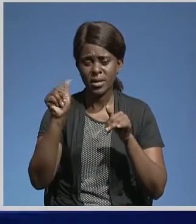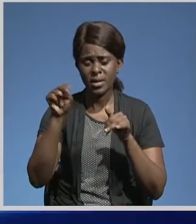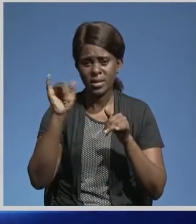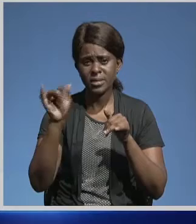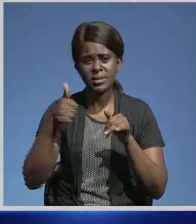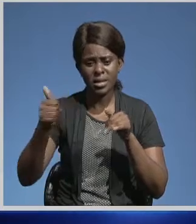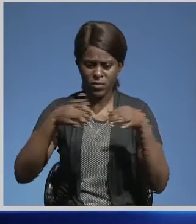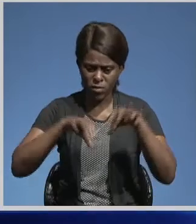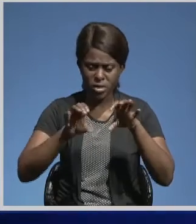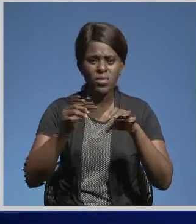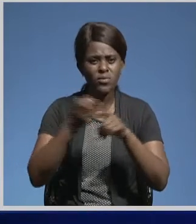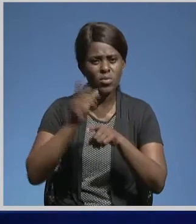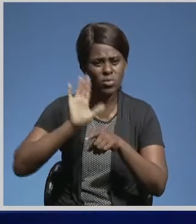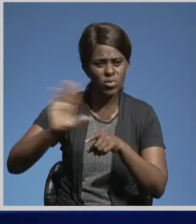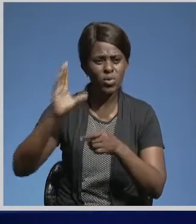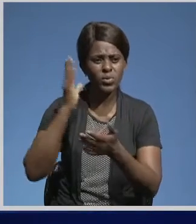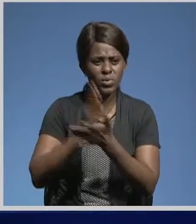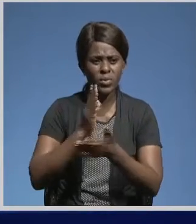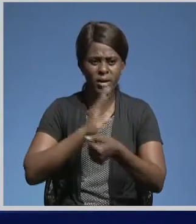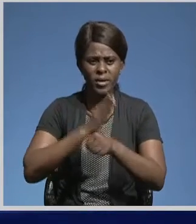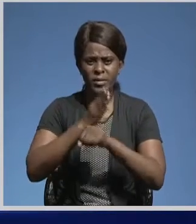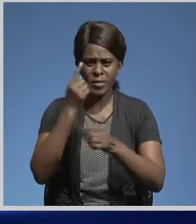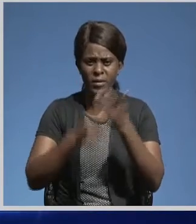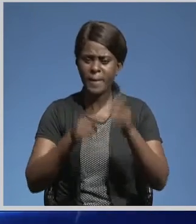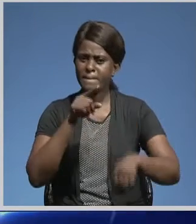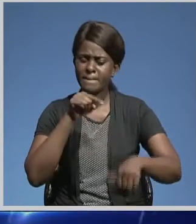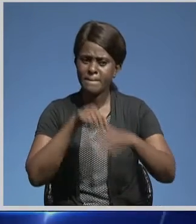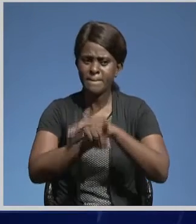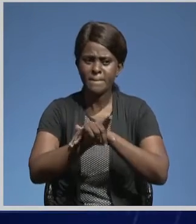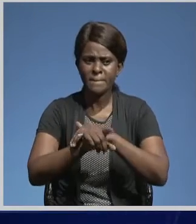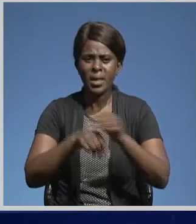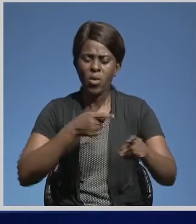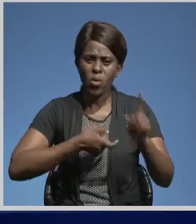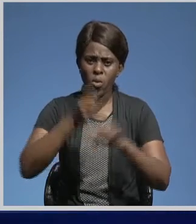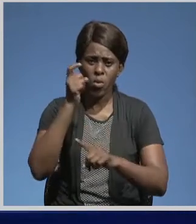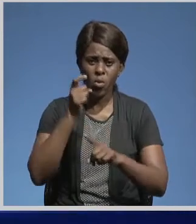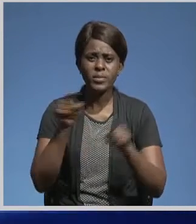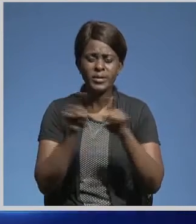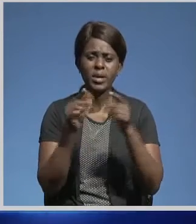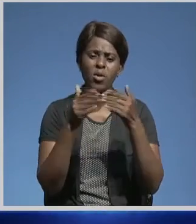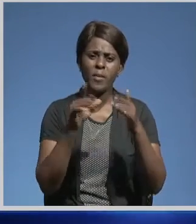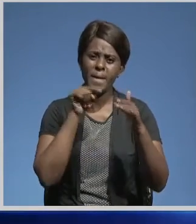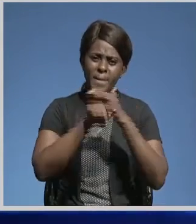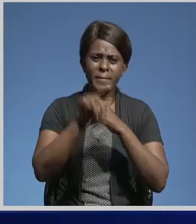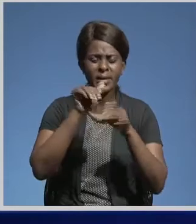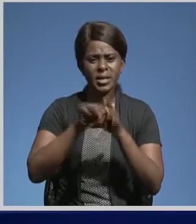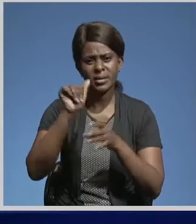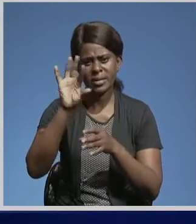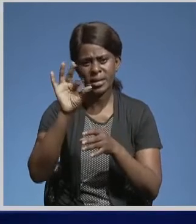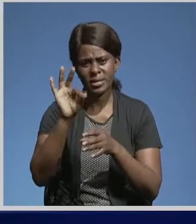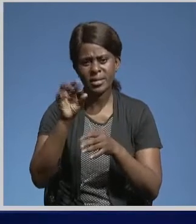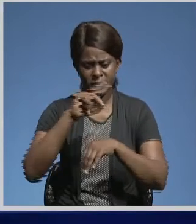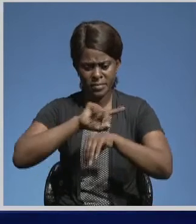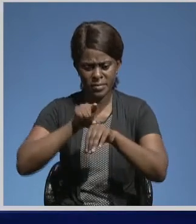continued from where he stopped from after picking any injury and opened the scoreline in the 19th minute